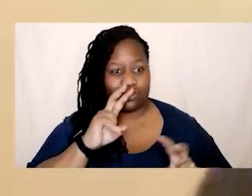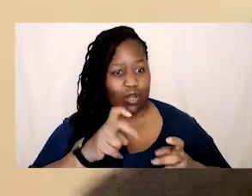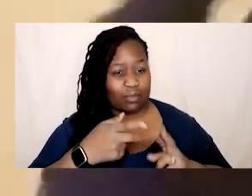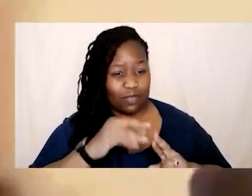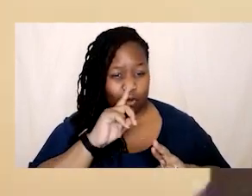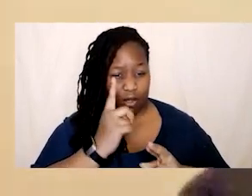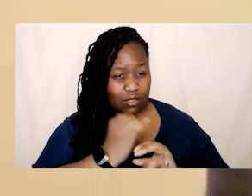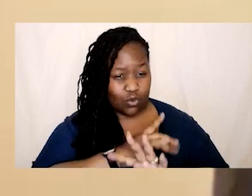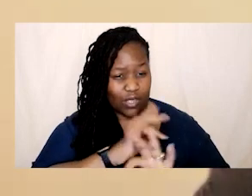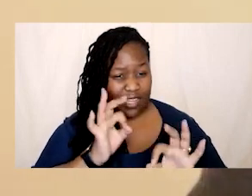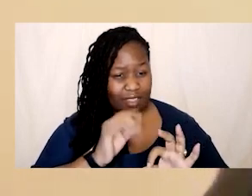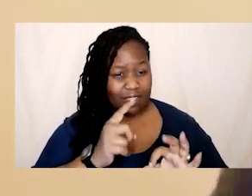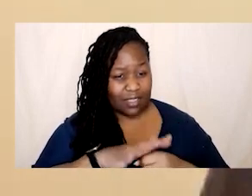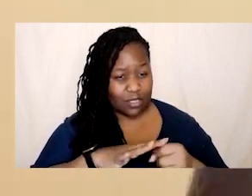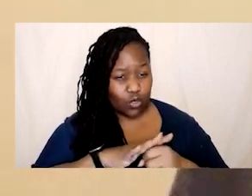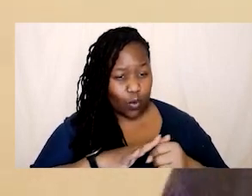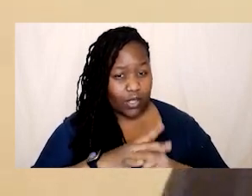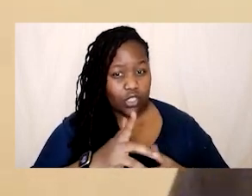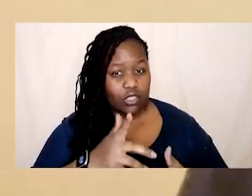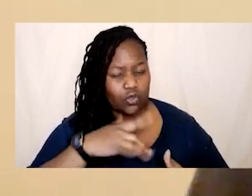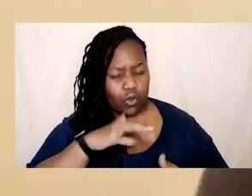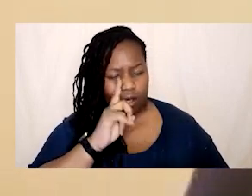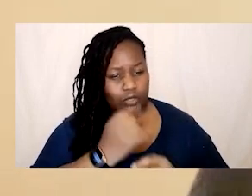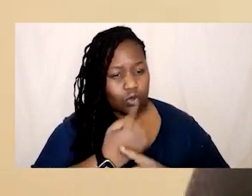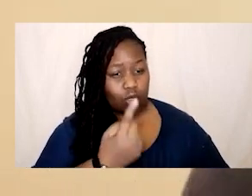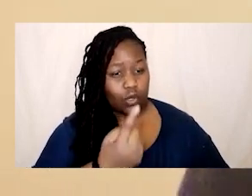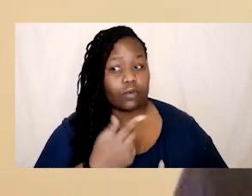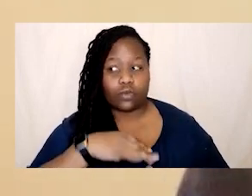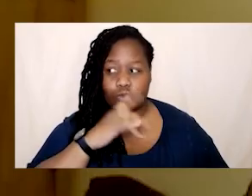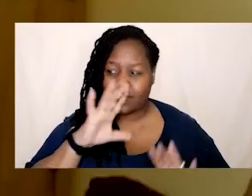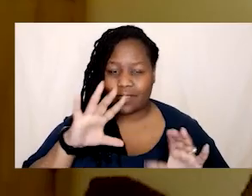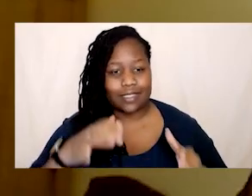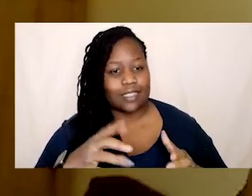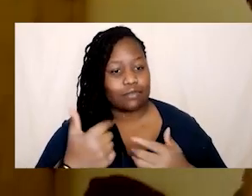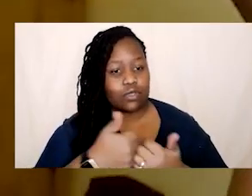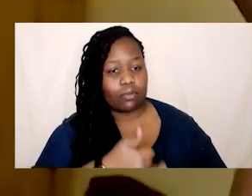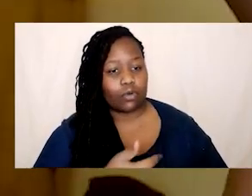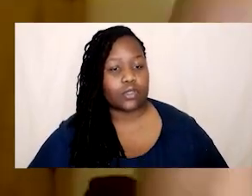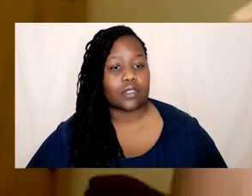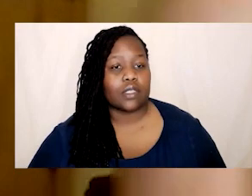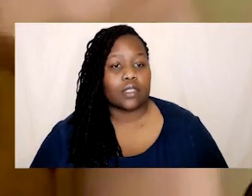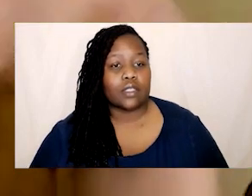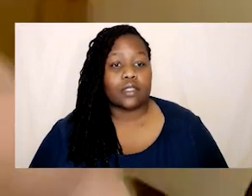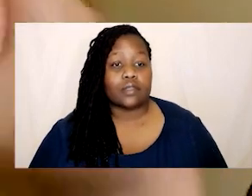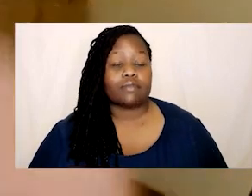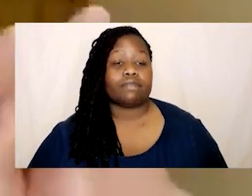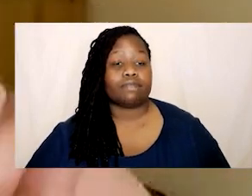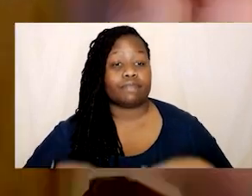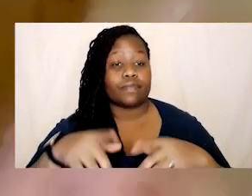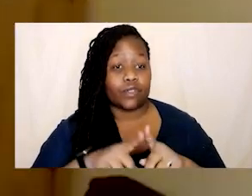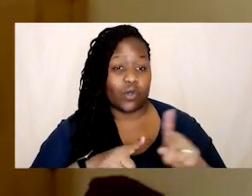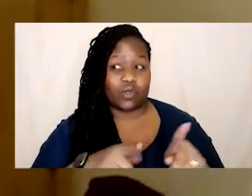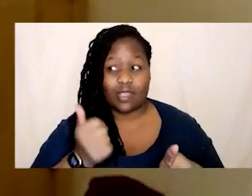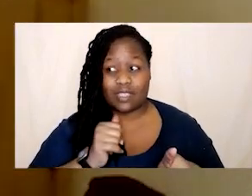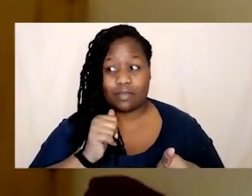in that situation but we are doing things you can't do by yourself you just can't and also expecting yourself to do it by